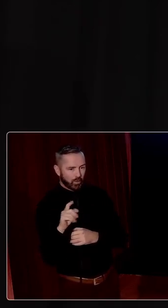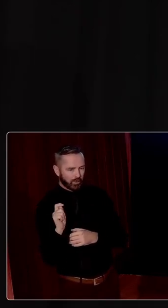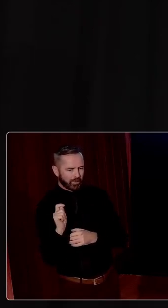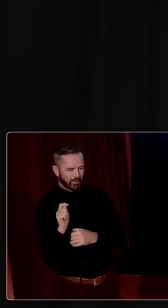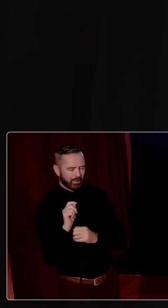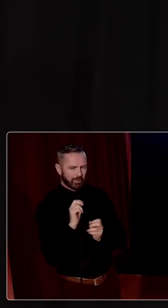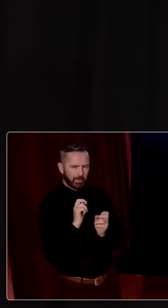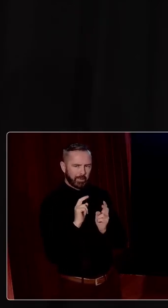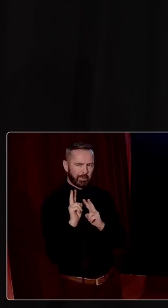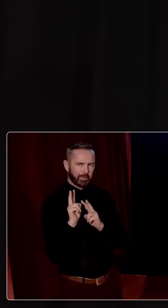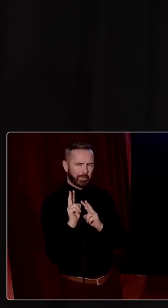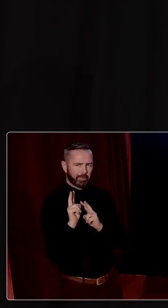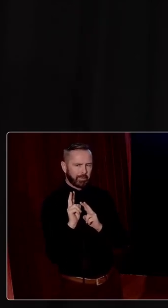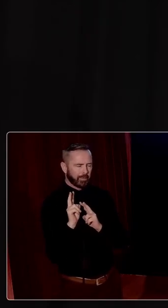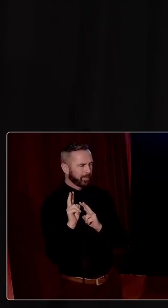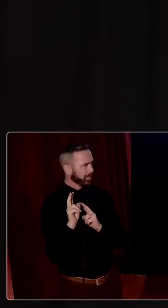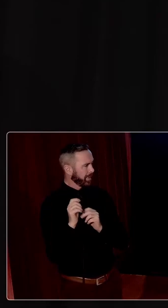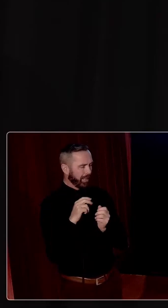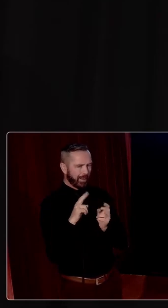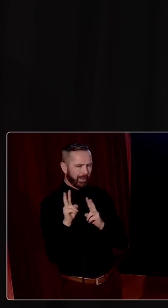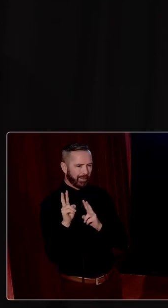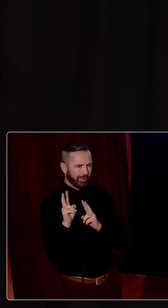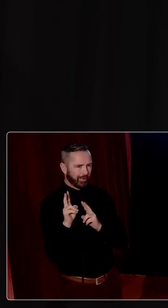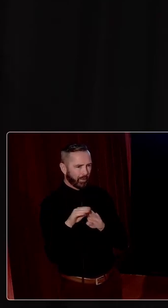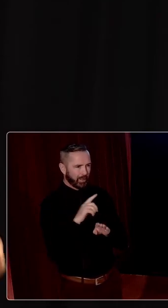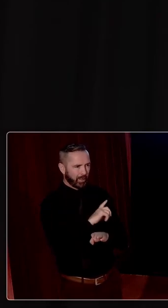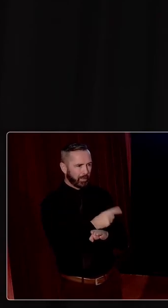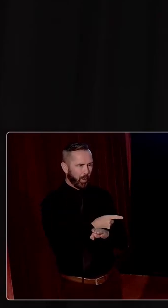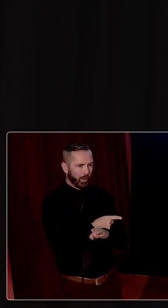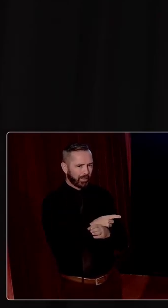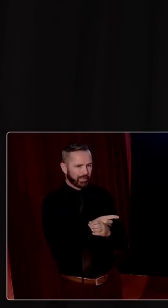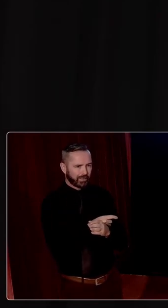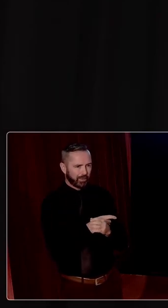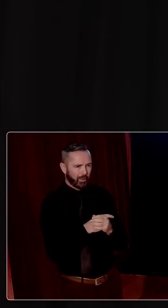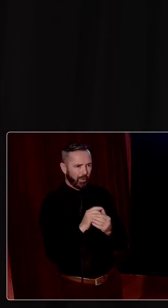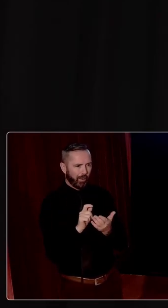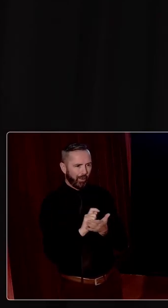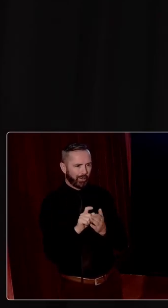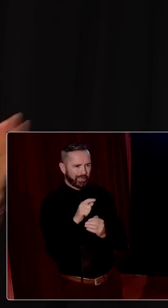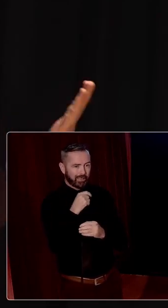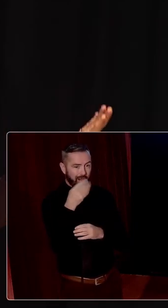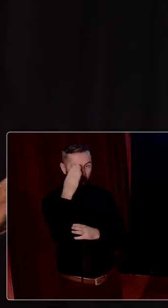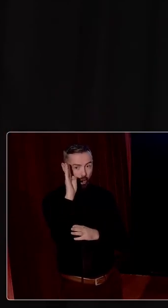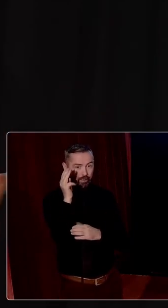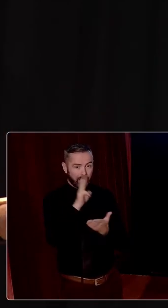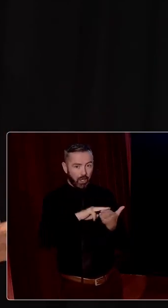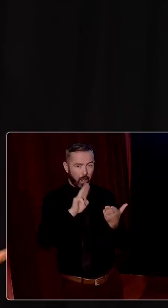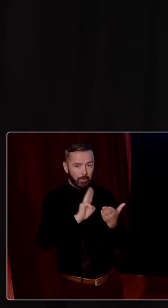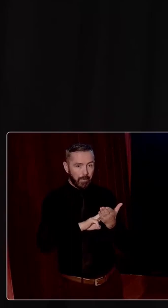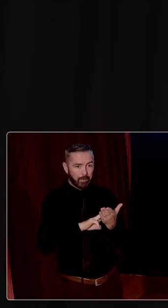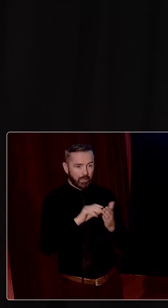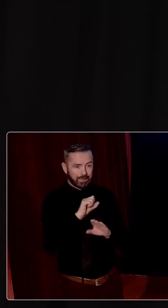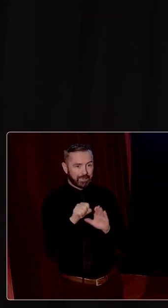looked at him with his Polish author, looked at her with his Polish author and said, Ireland is a member state. End of story.